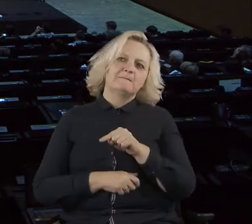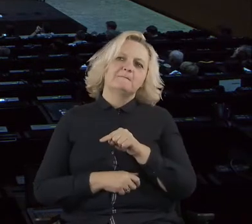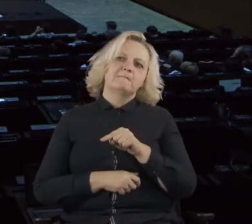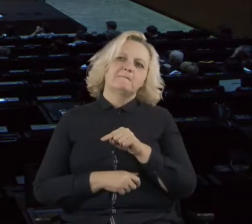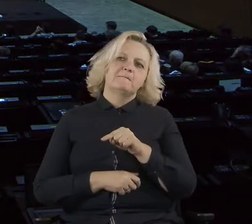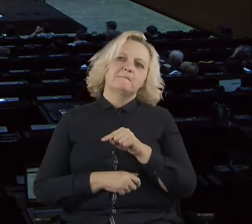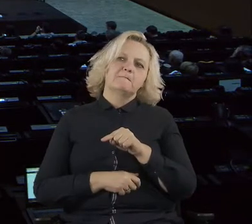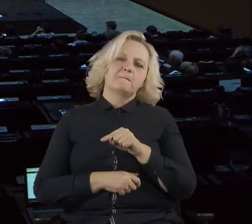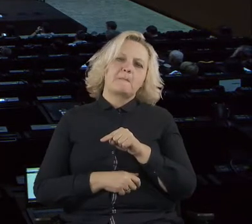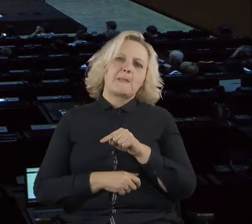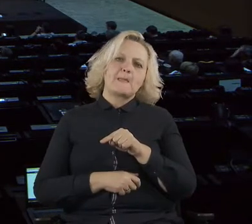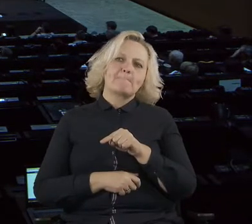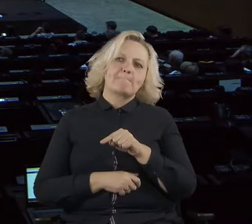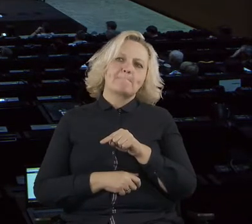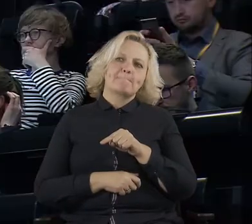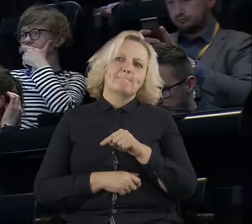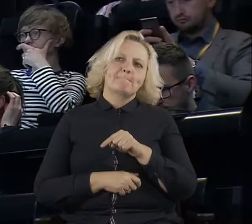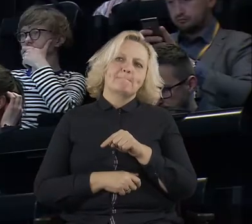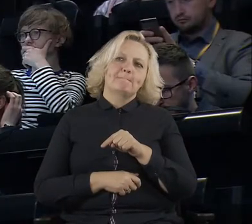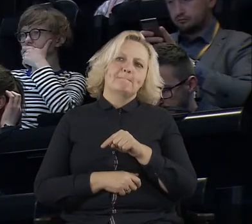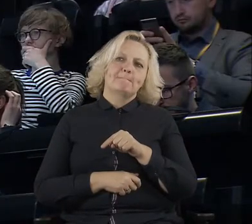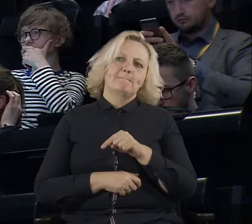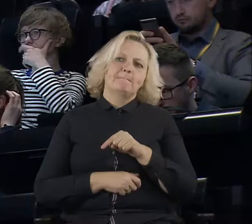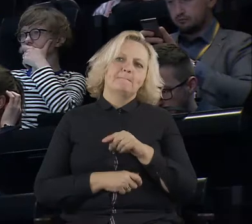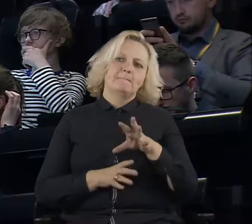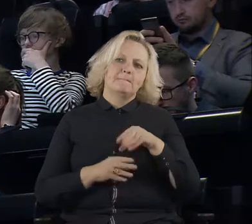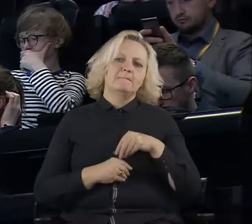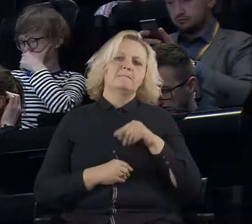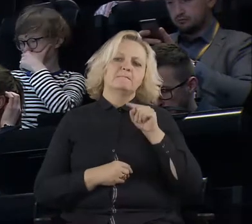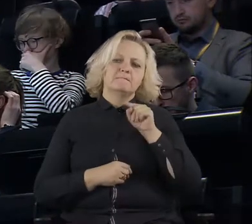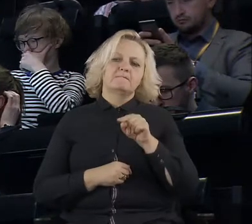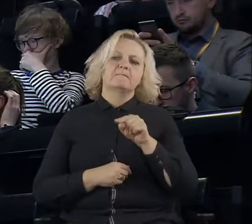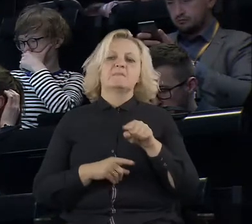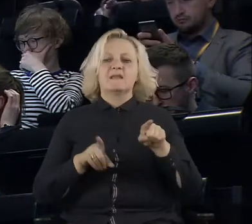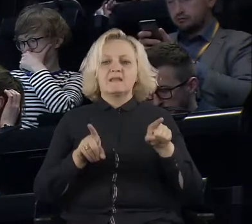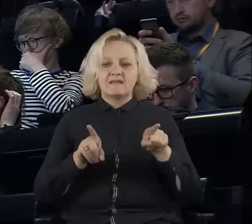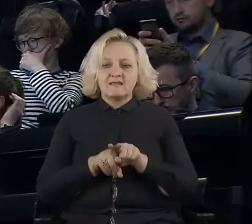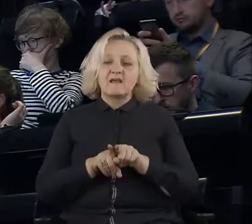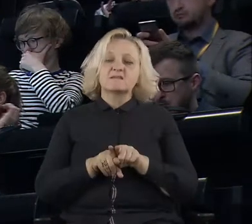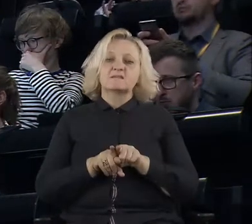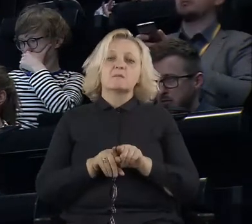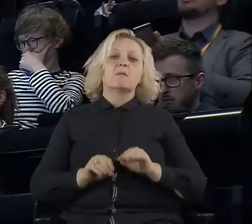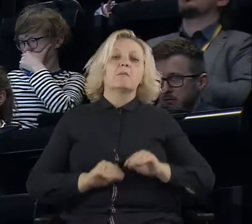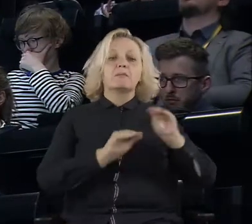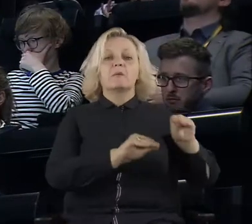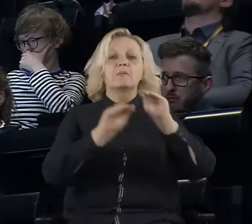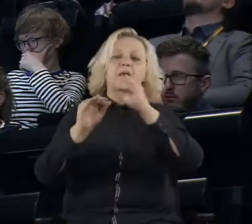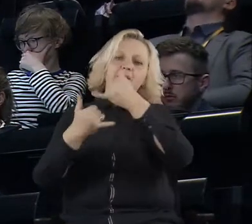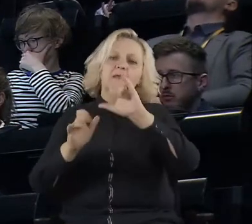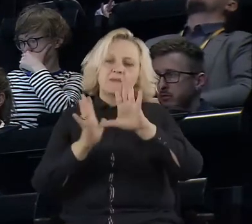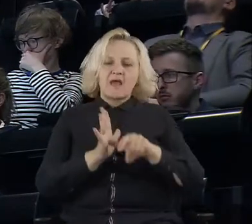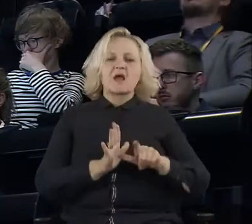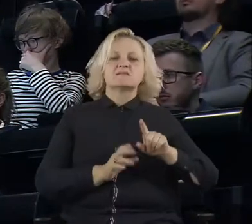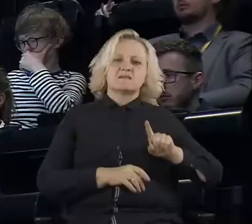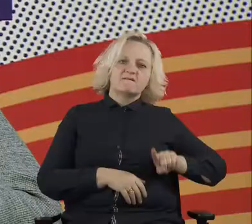city in Barcelona, but now it's used in many other cities like in France, in Helsinki, but also in organizations. And